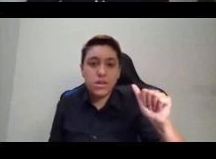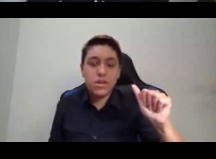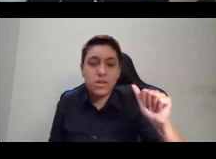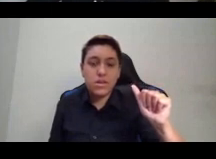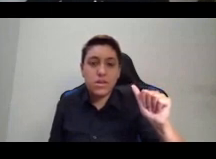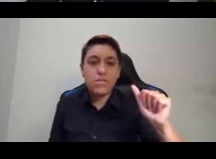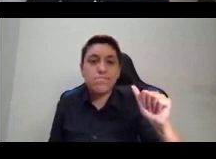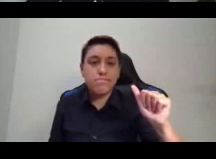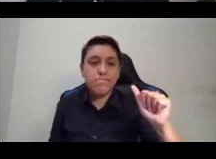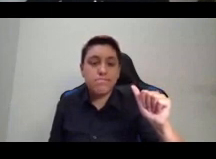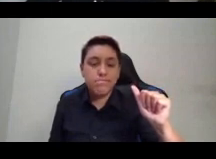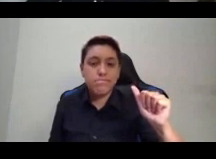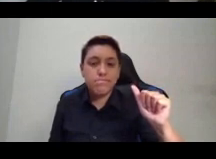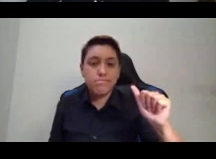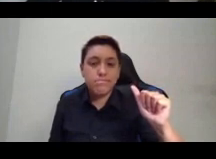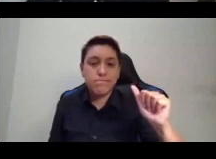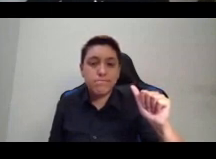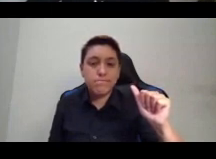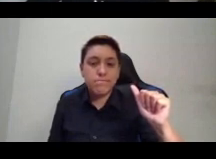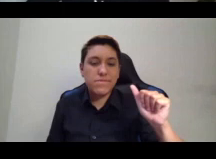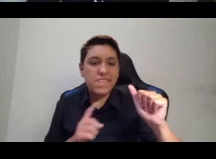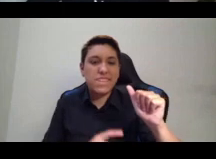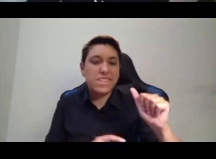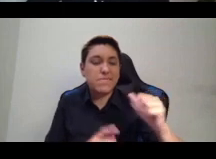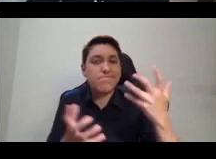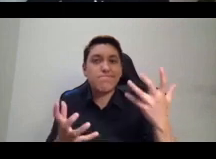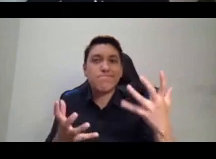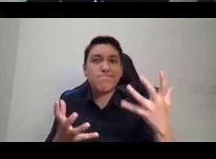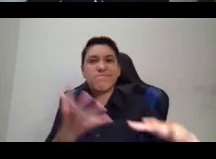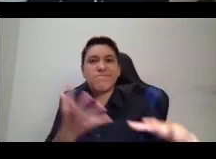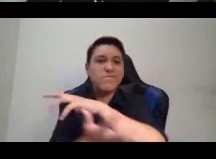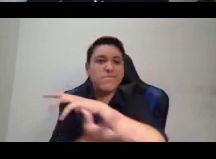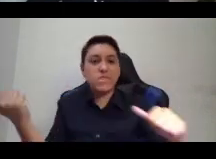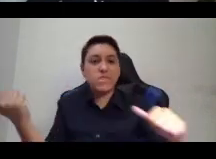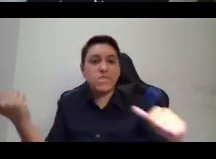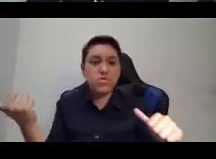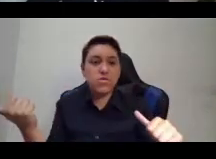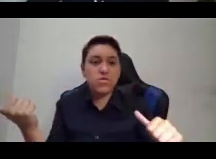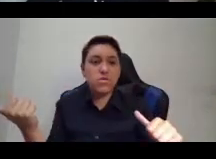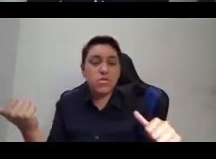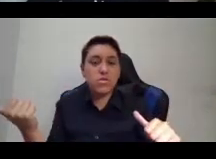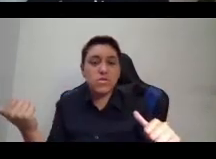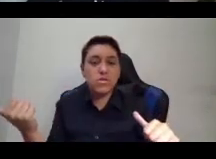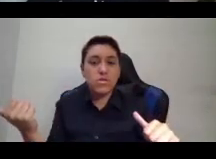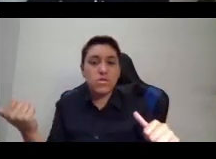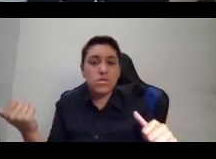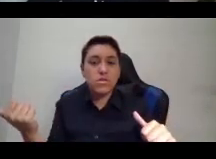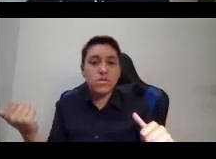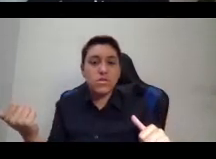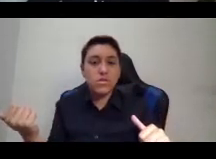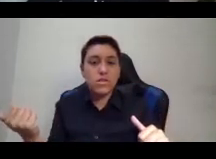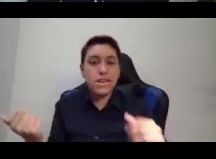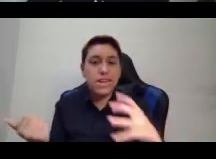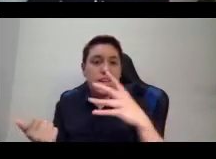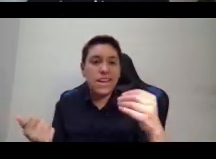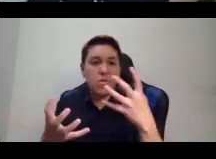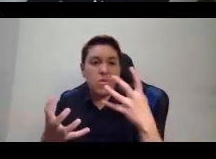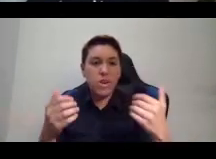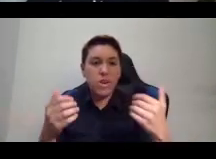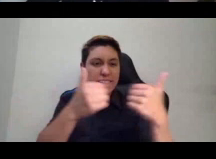ripped into our earth as borders in order to separate us from one another as humans. That